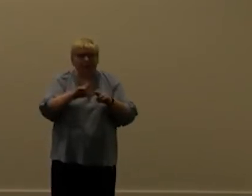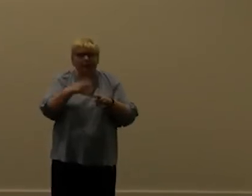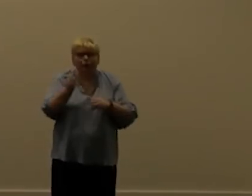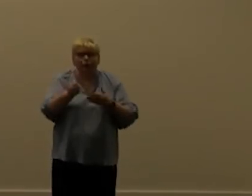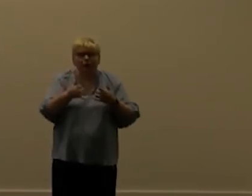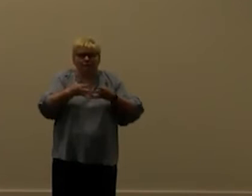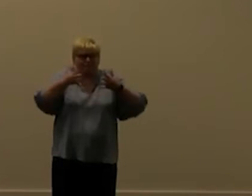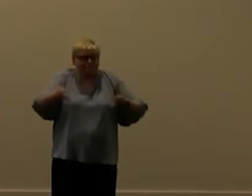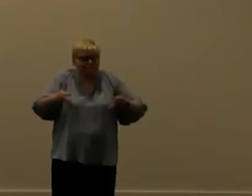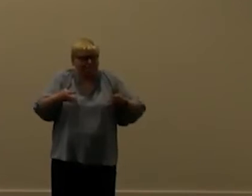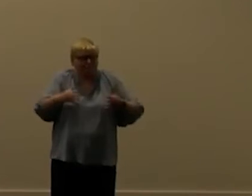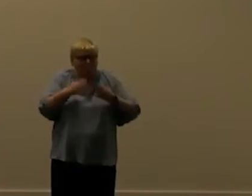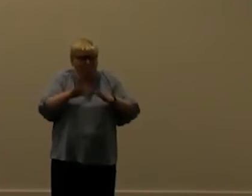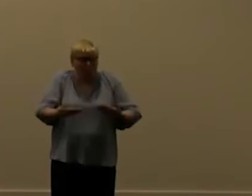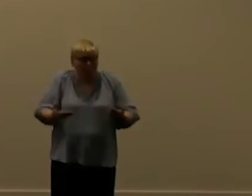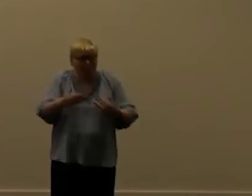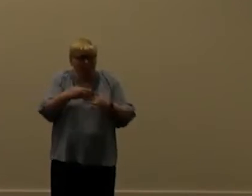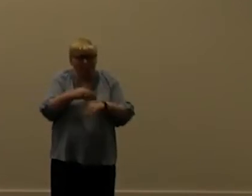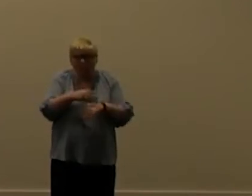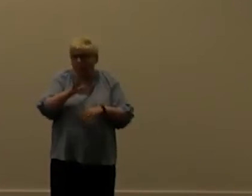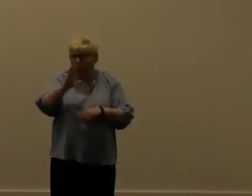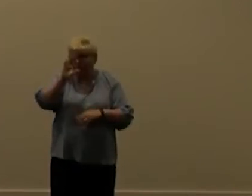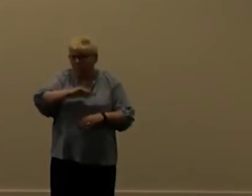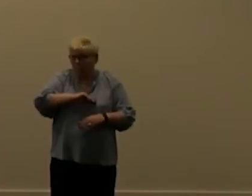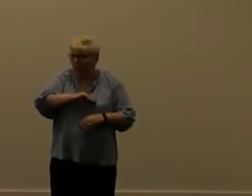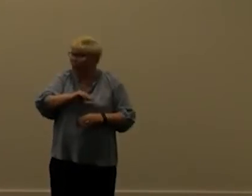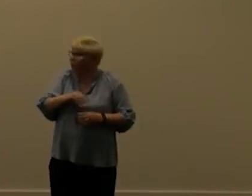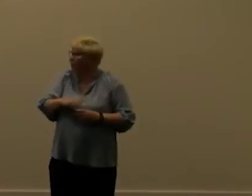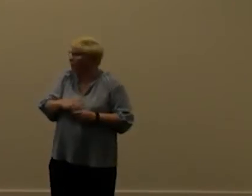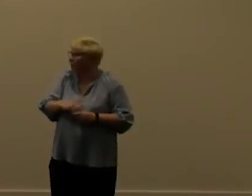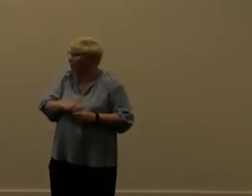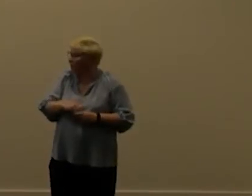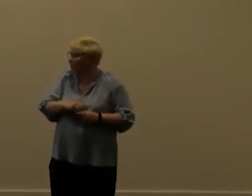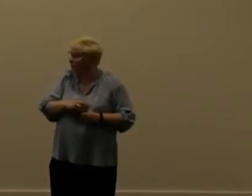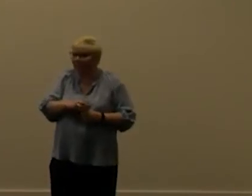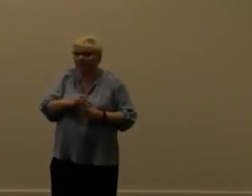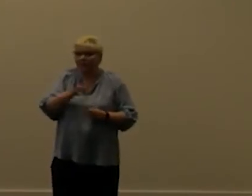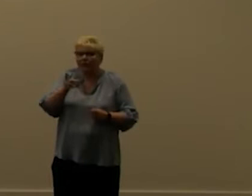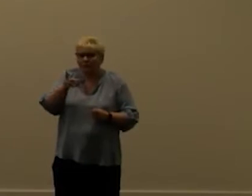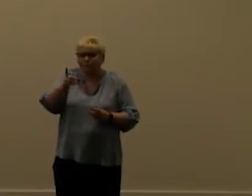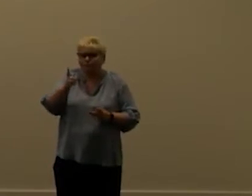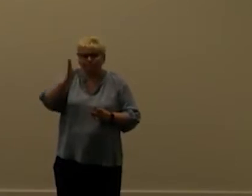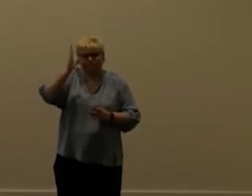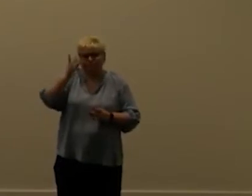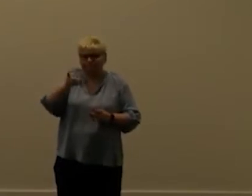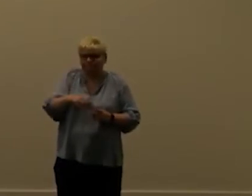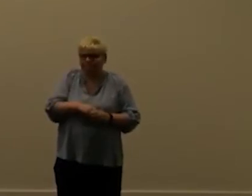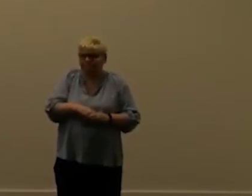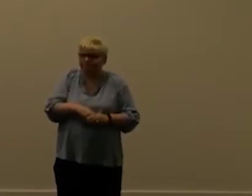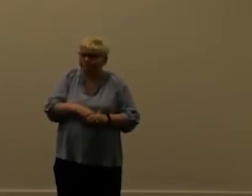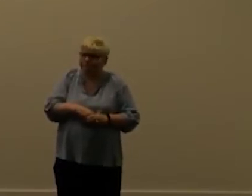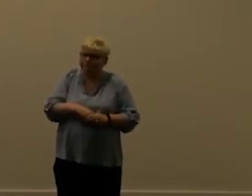enterprise installation without any integrations please call me i don't know anybody but that's generally not the case yes